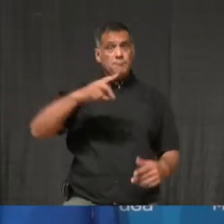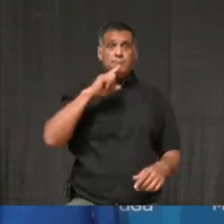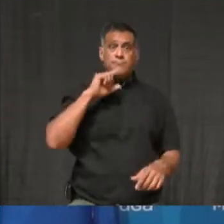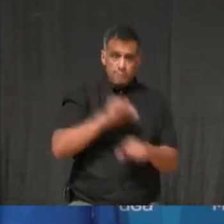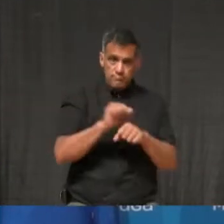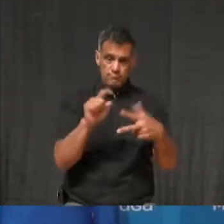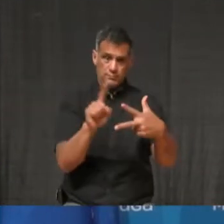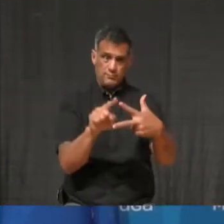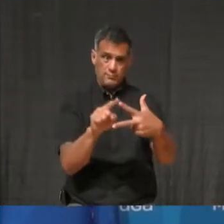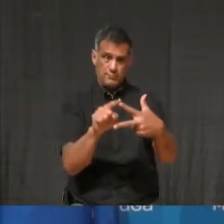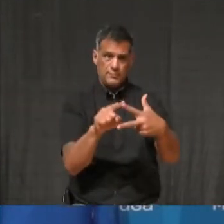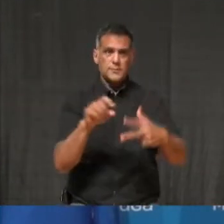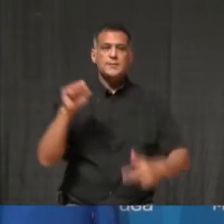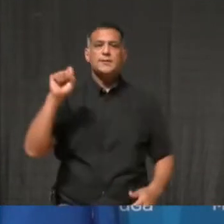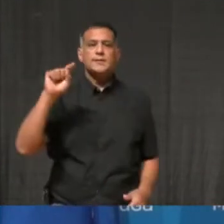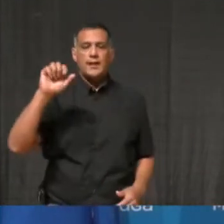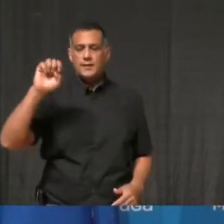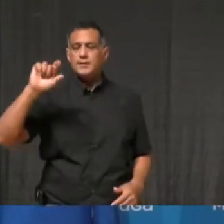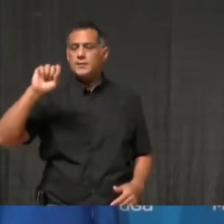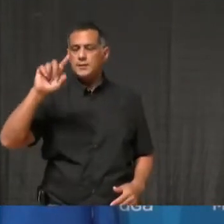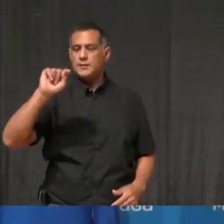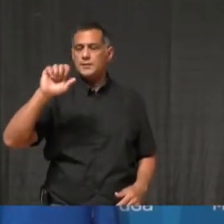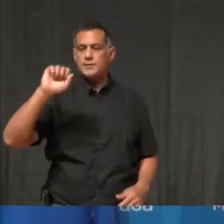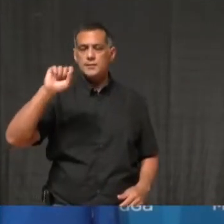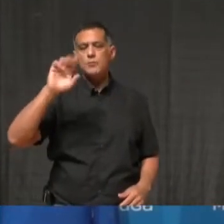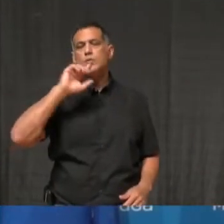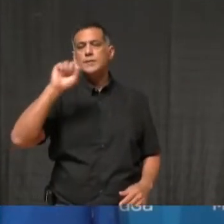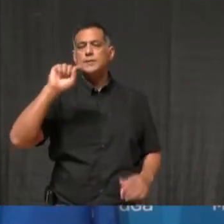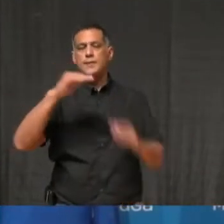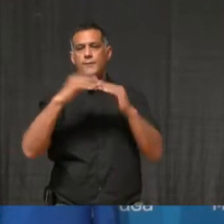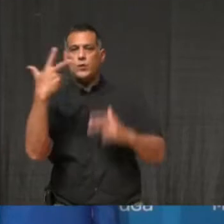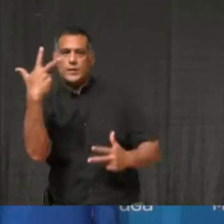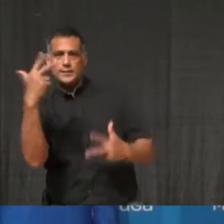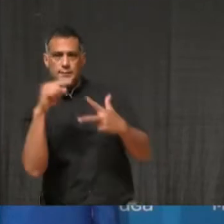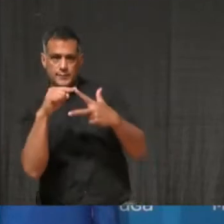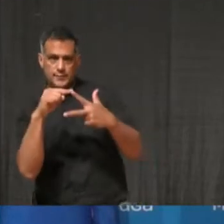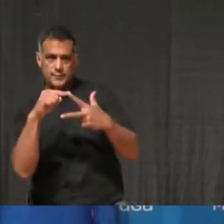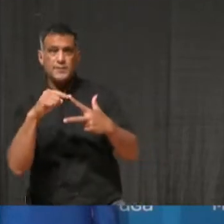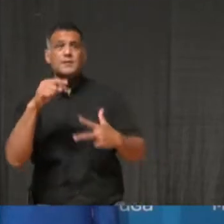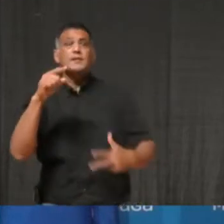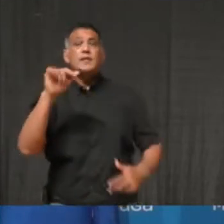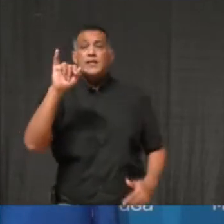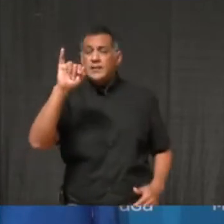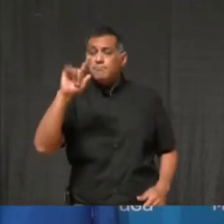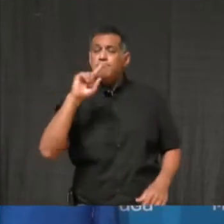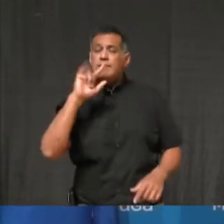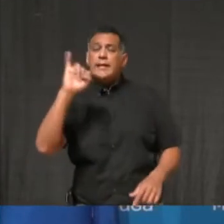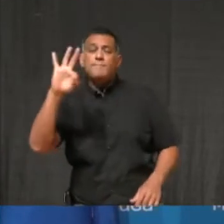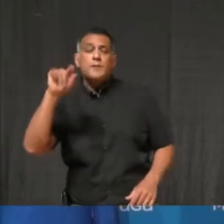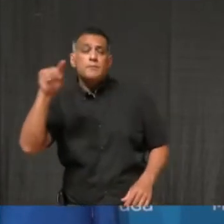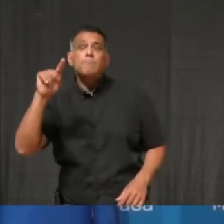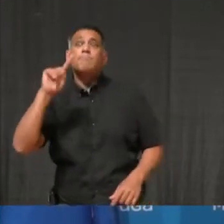Should case numbers improve here in Mississauga, we want to ensure that businesses impacted by Stage 2 restrictions